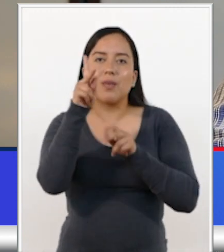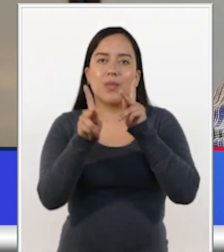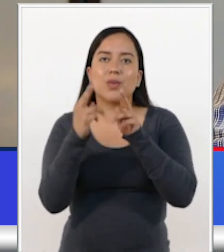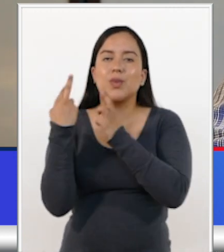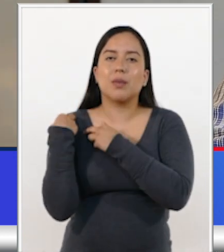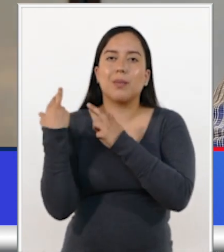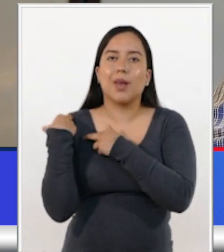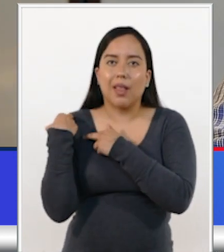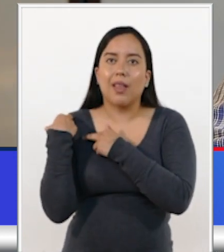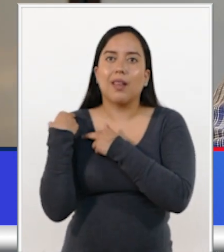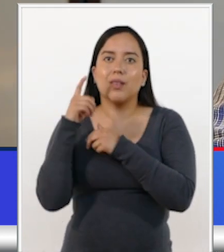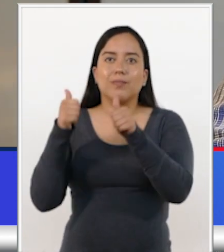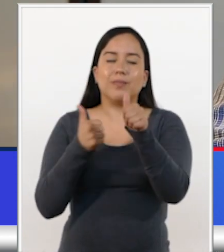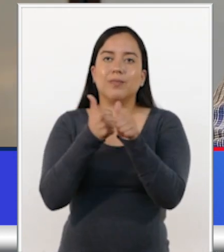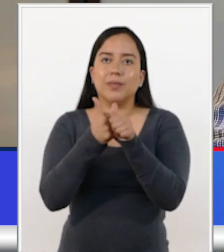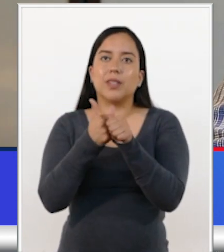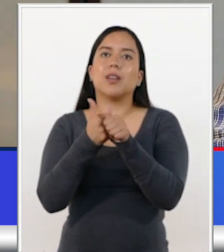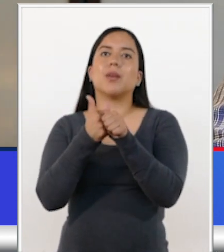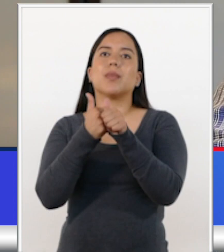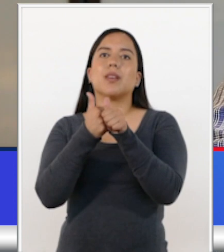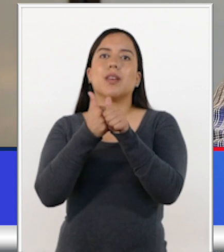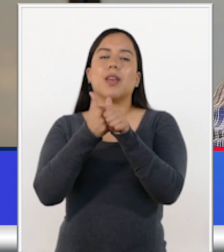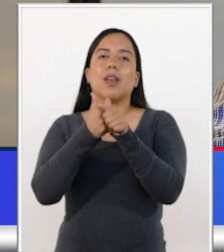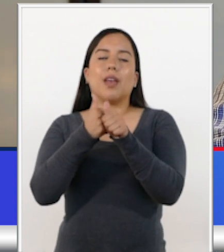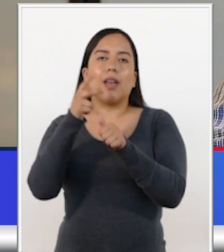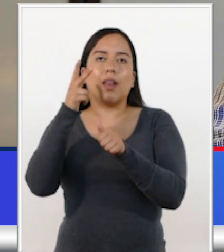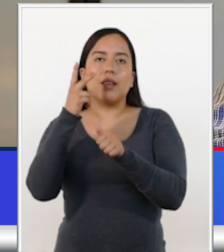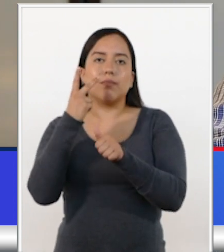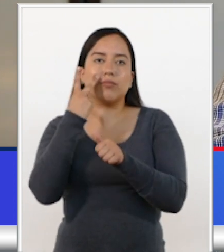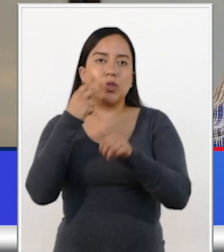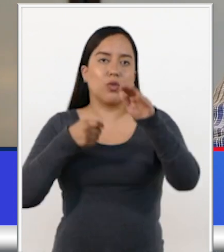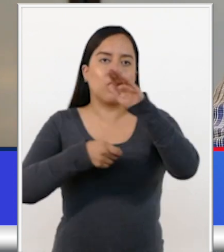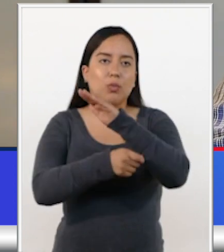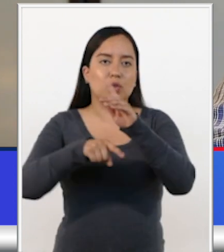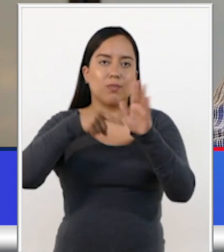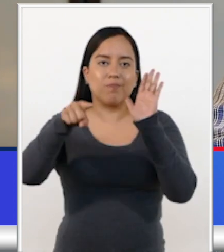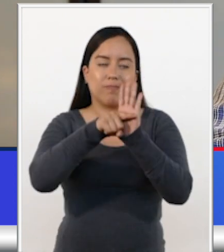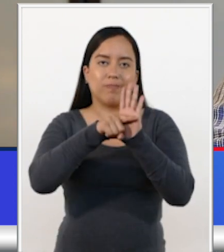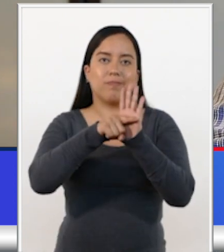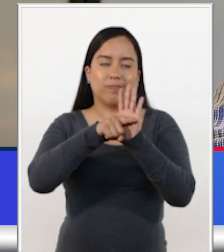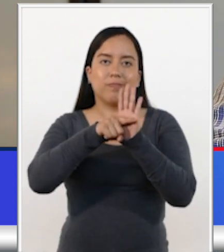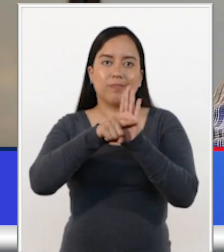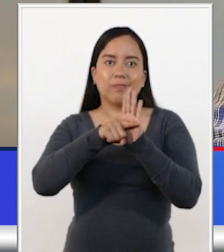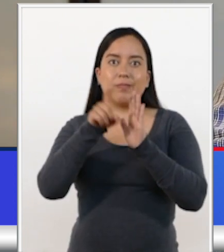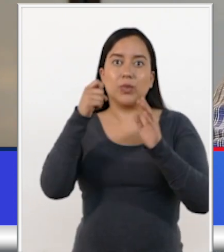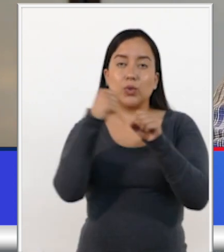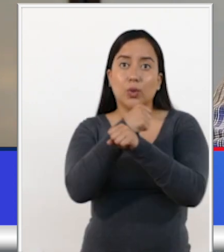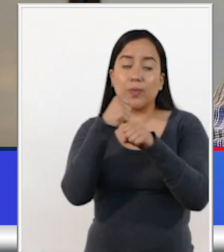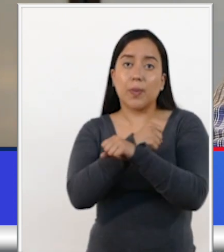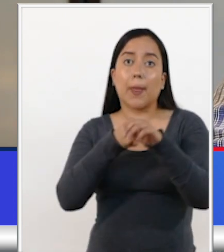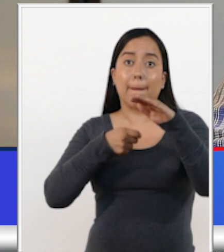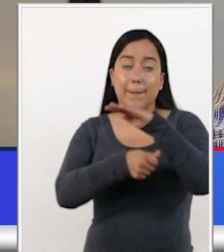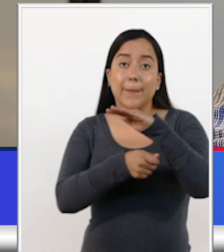responsibility to act or react against corruption. Moreover, complementing efforts to combat corruption needs